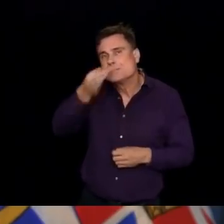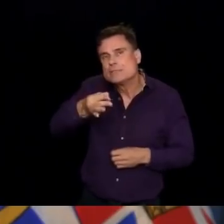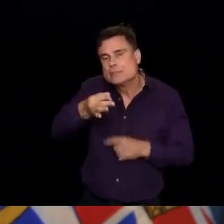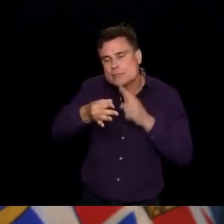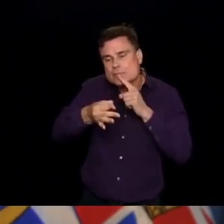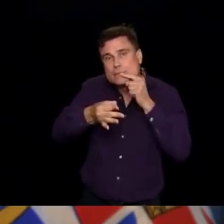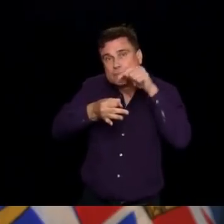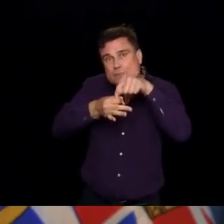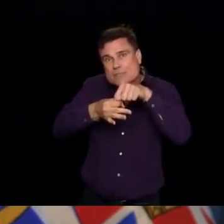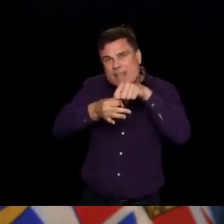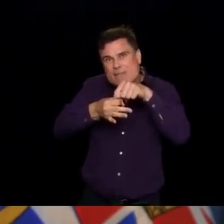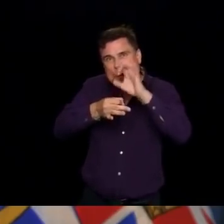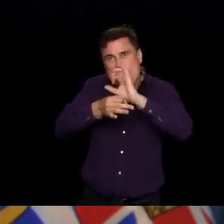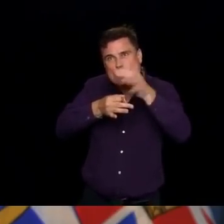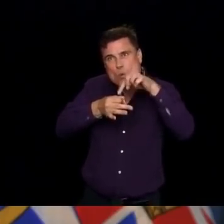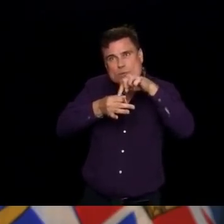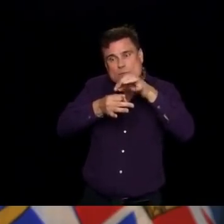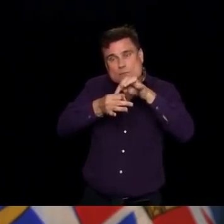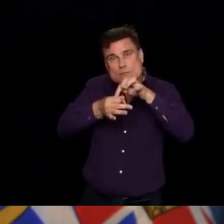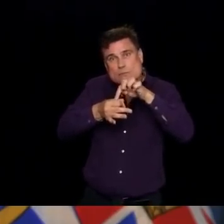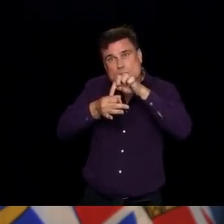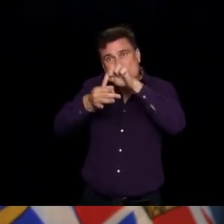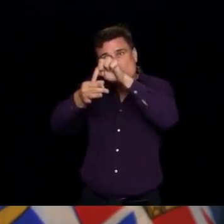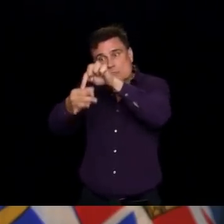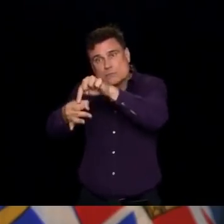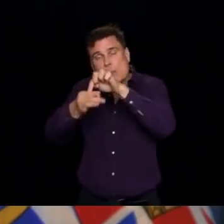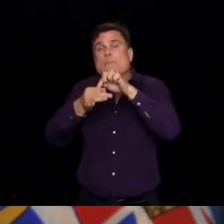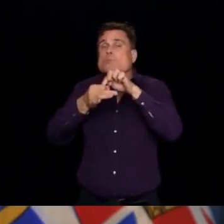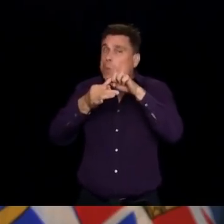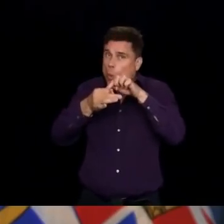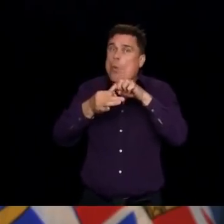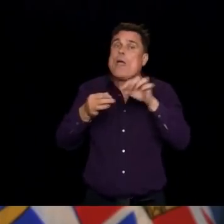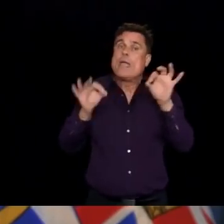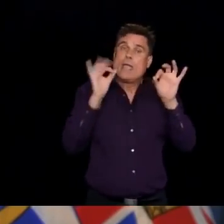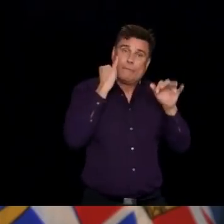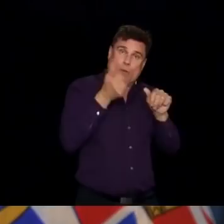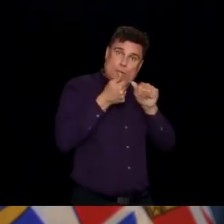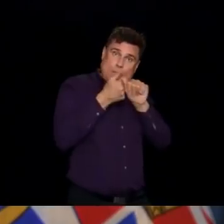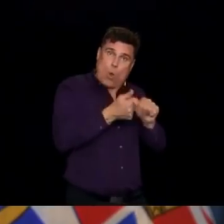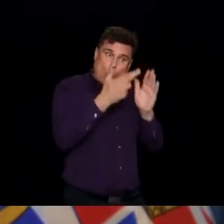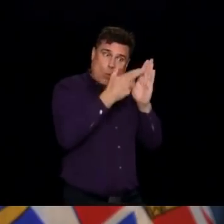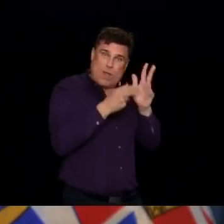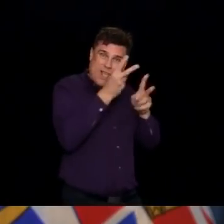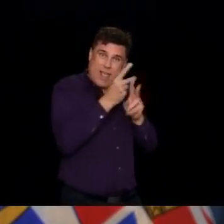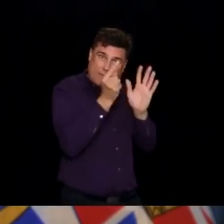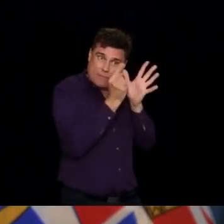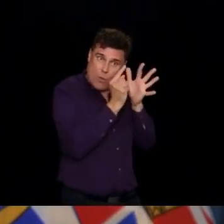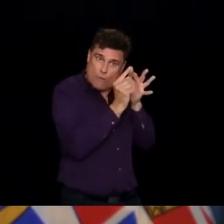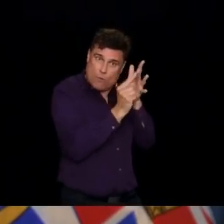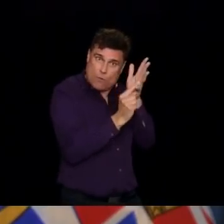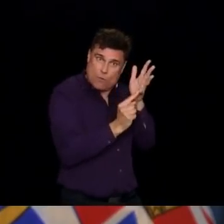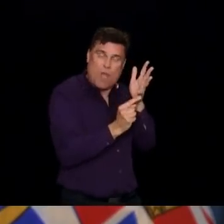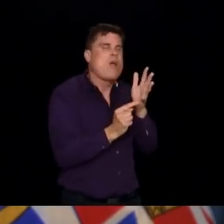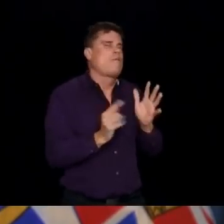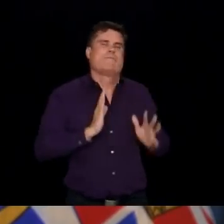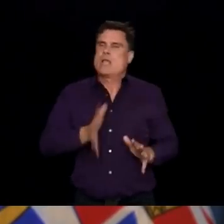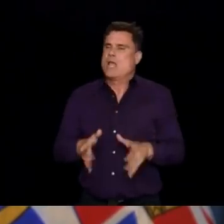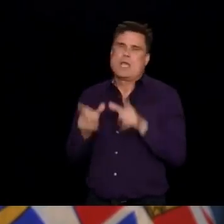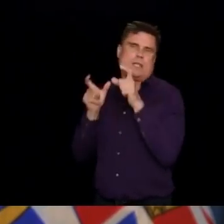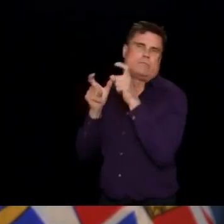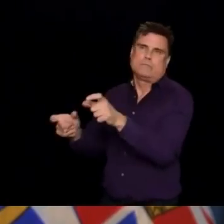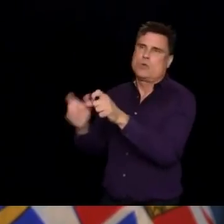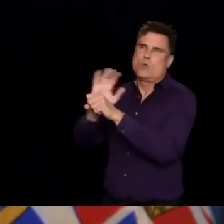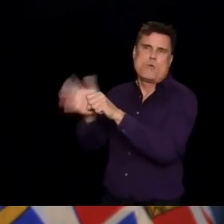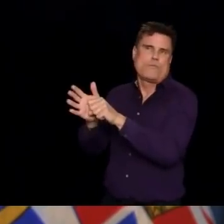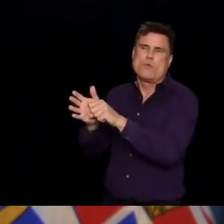accommodation situation versus a workplace situation. So I think it is important for us to continue to look